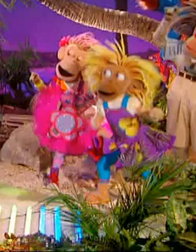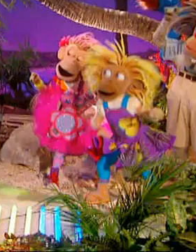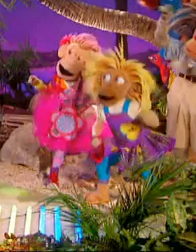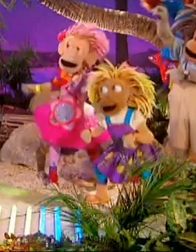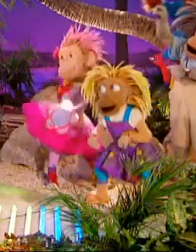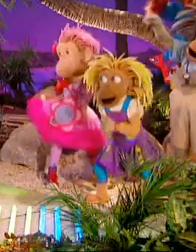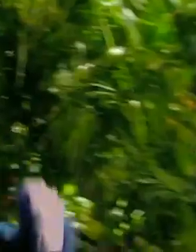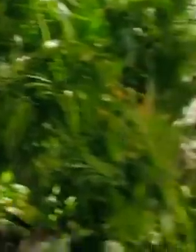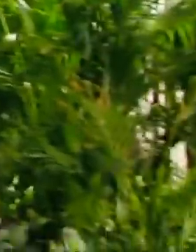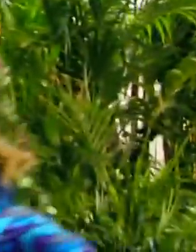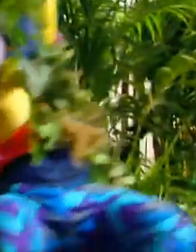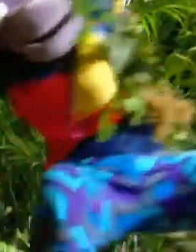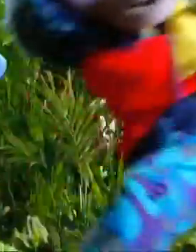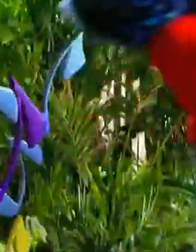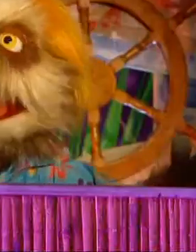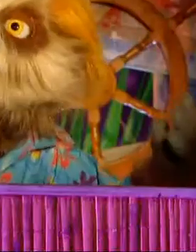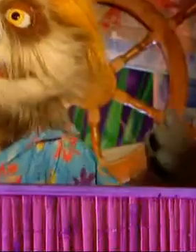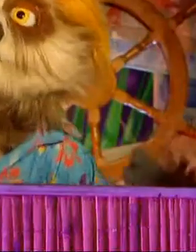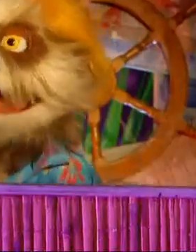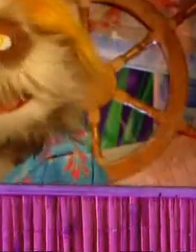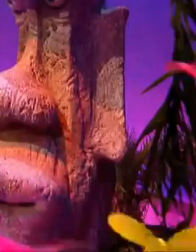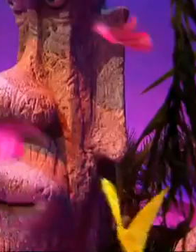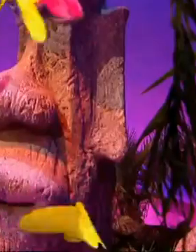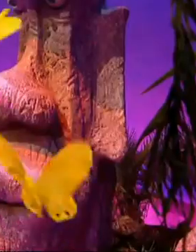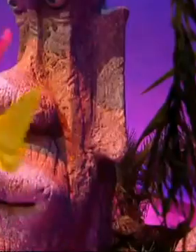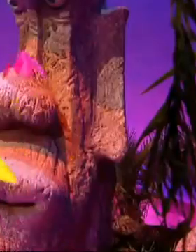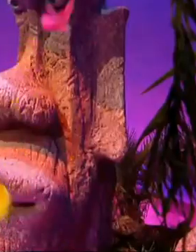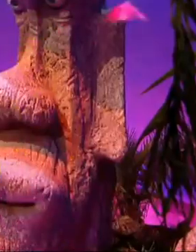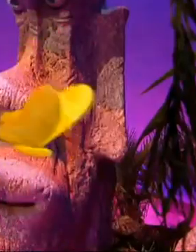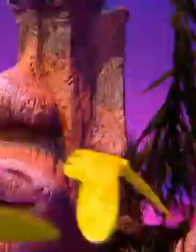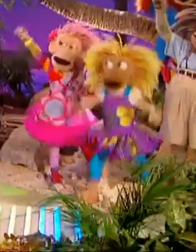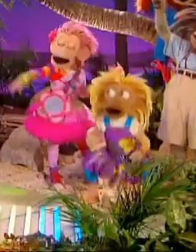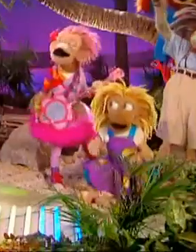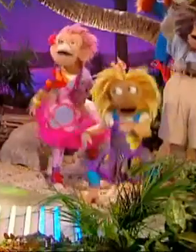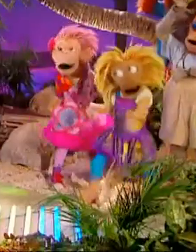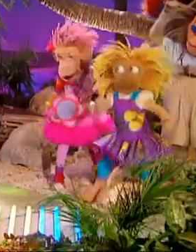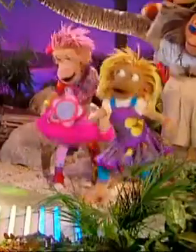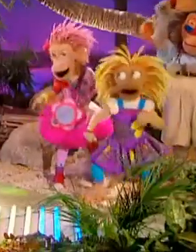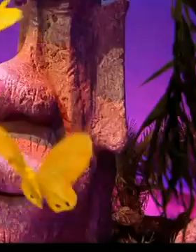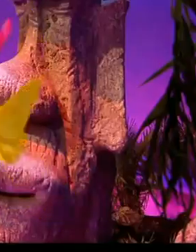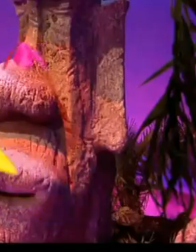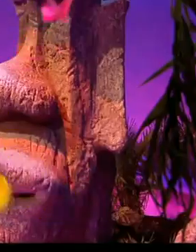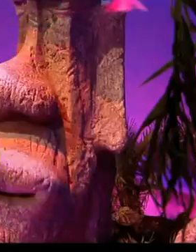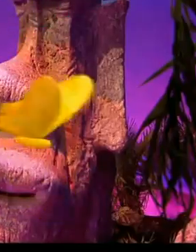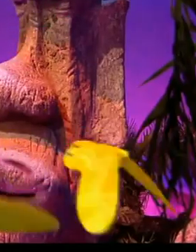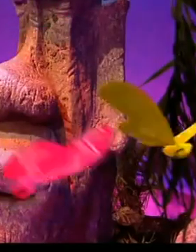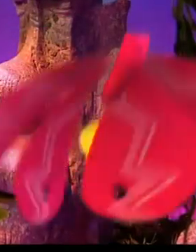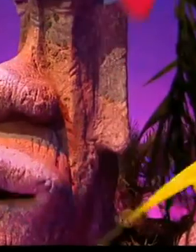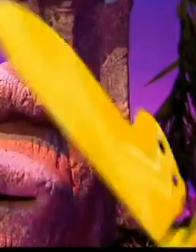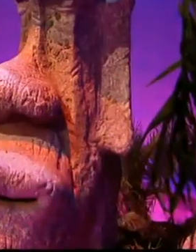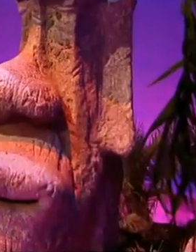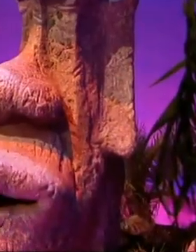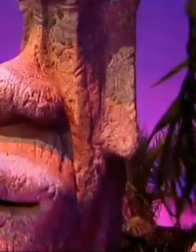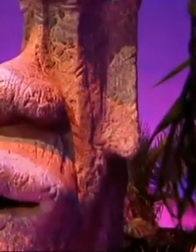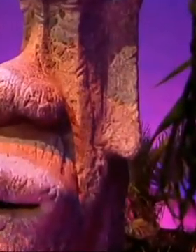Zzzag! Zzzag! A big clap for Zzzag! We'd better clap then. Oh, tricky.